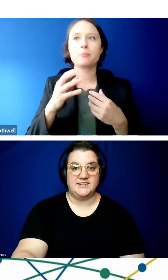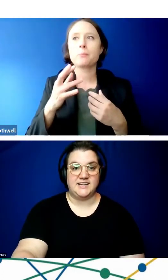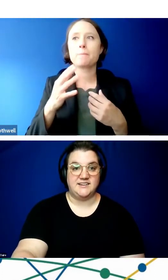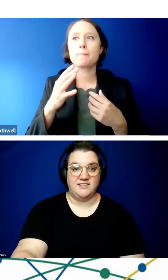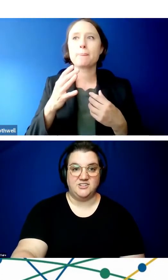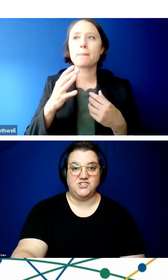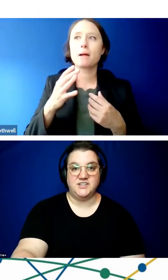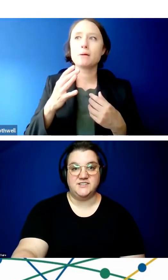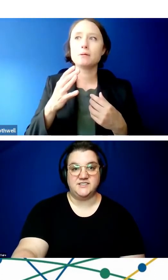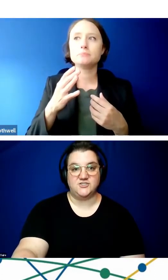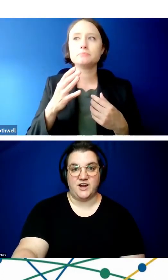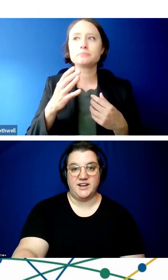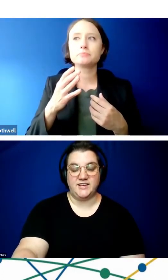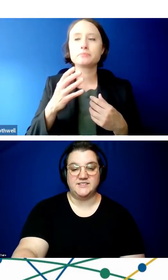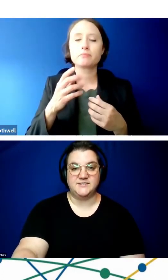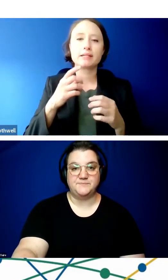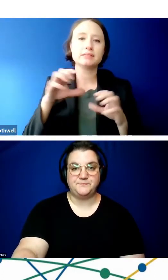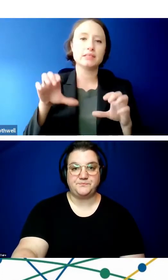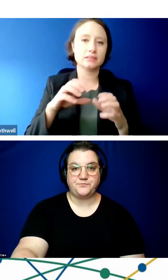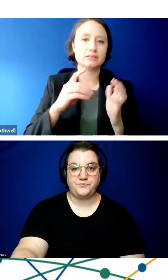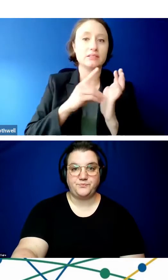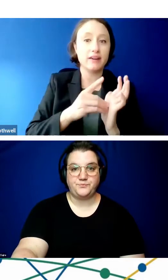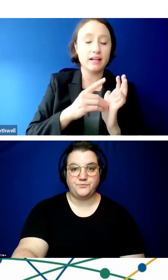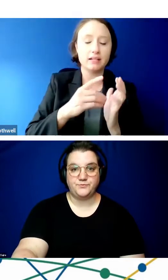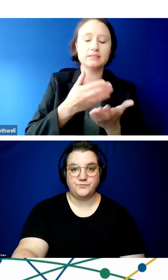technologies and trainings.